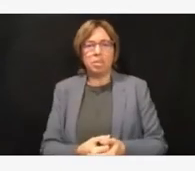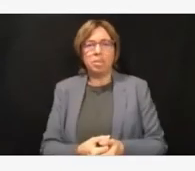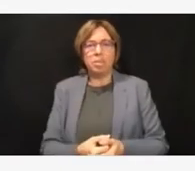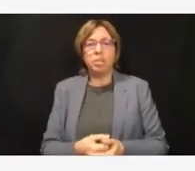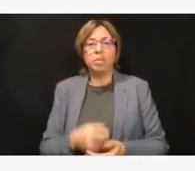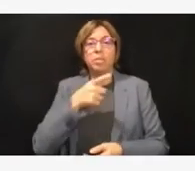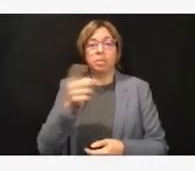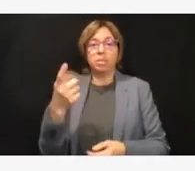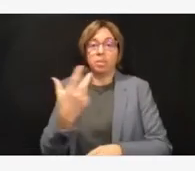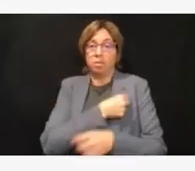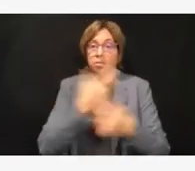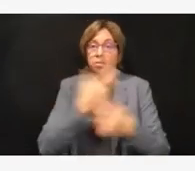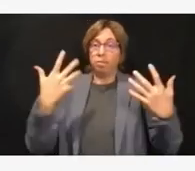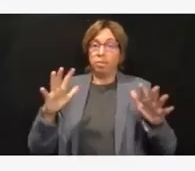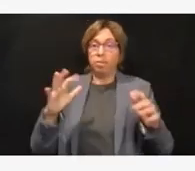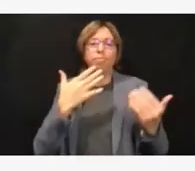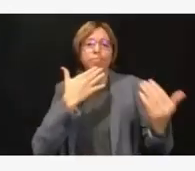shot.